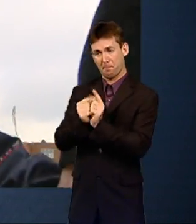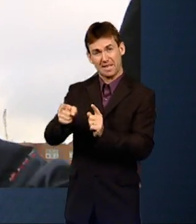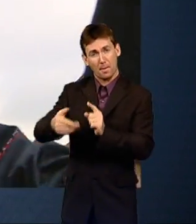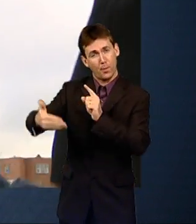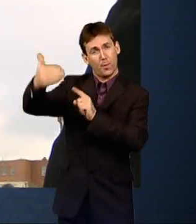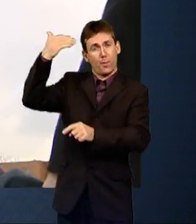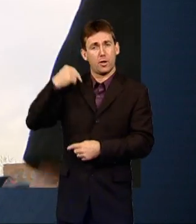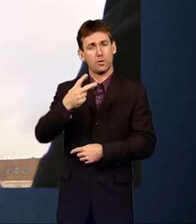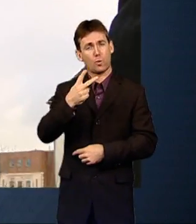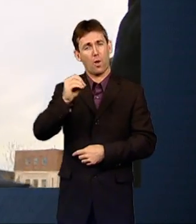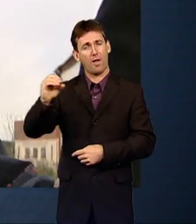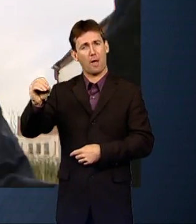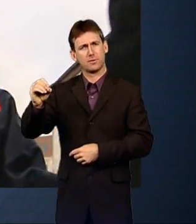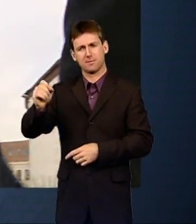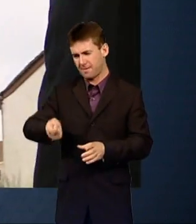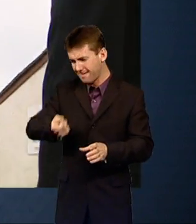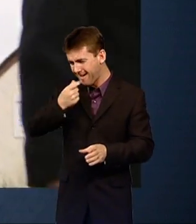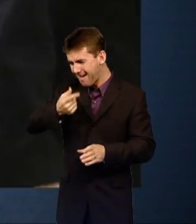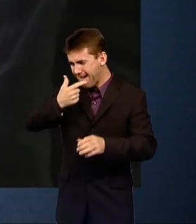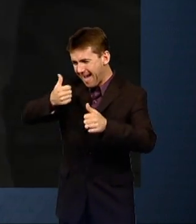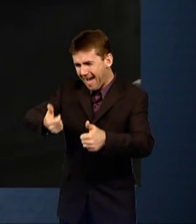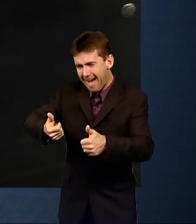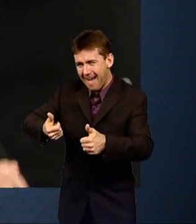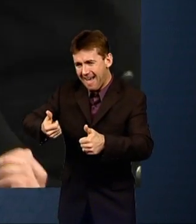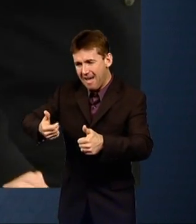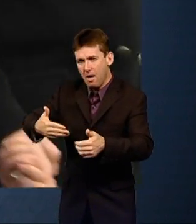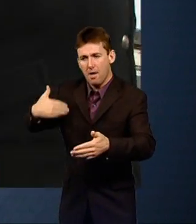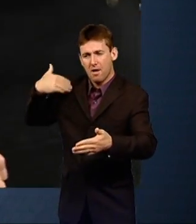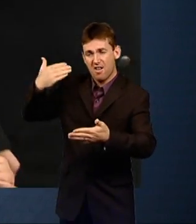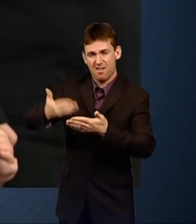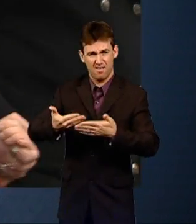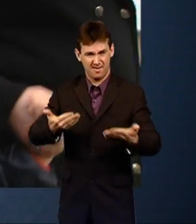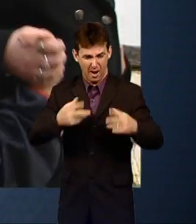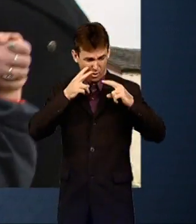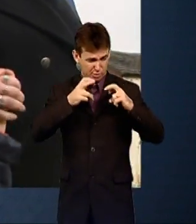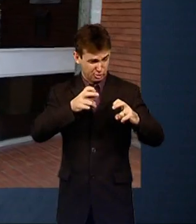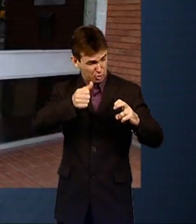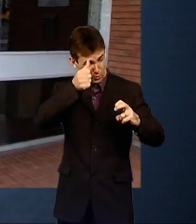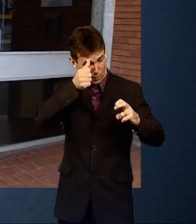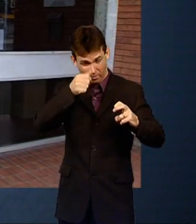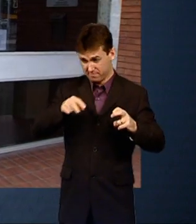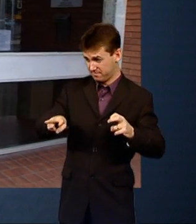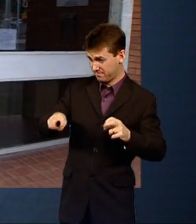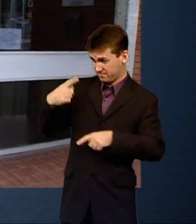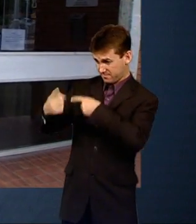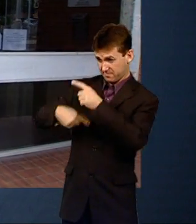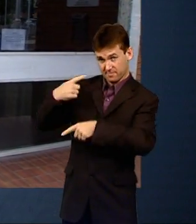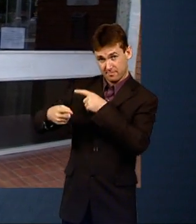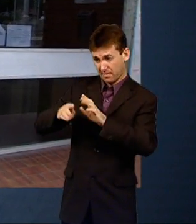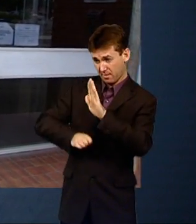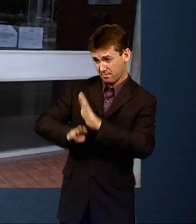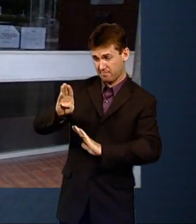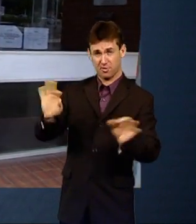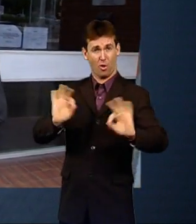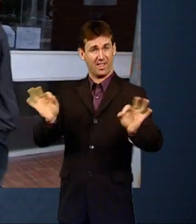his behaviour. But just as the latest scientific research has found, it's made little difference long-term. Where's the